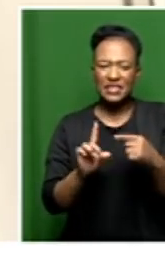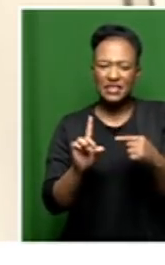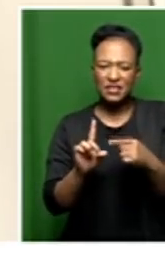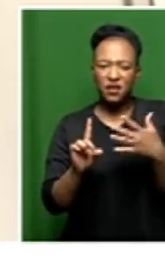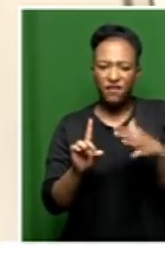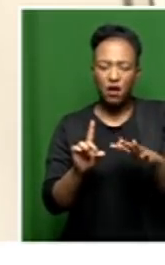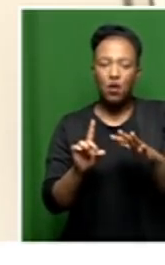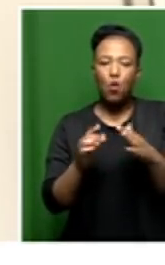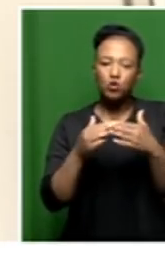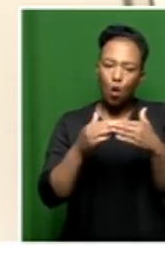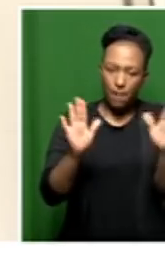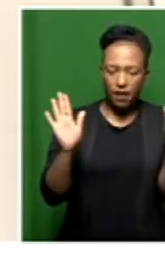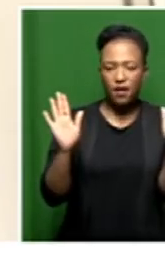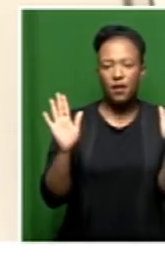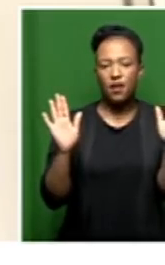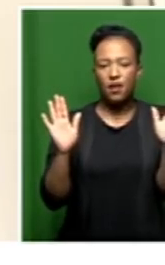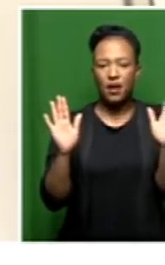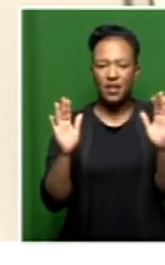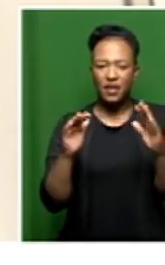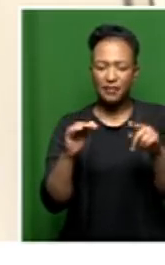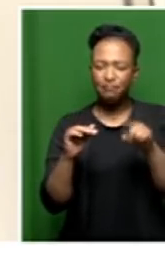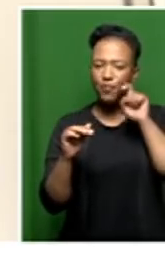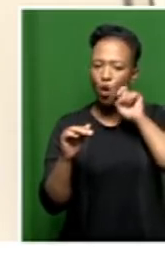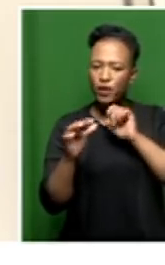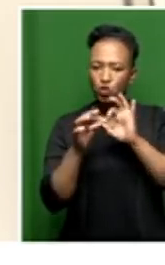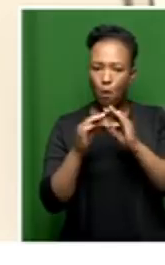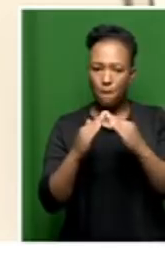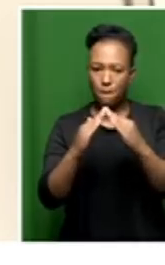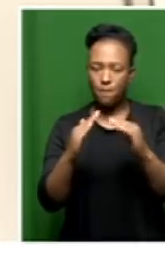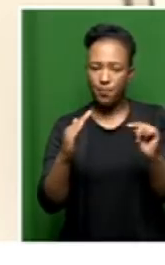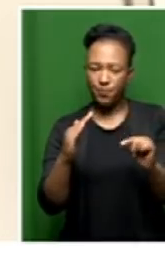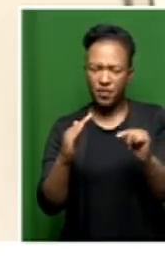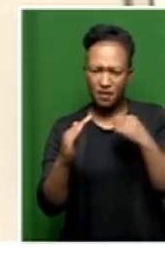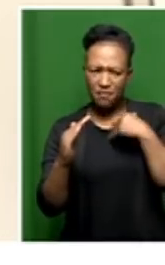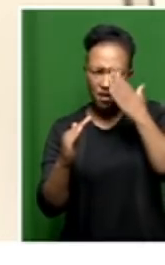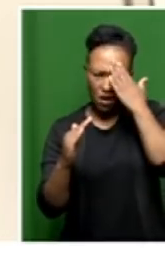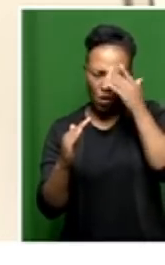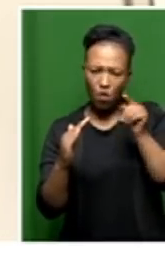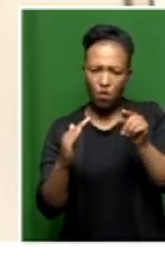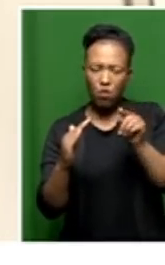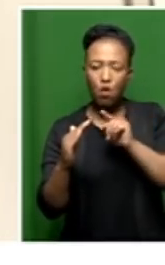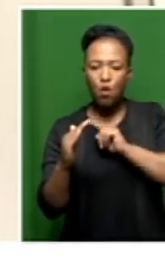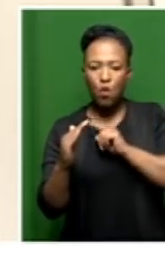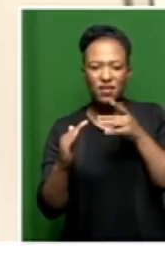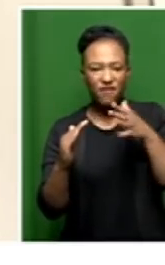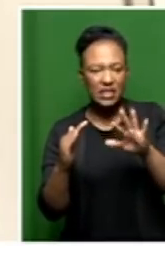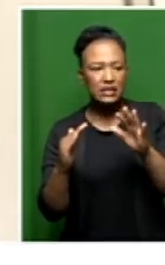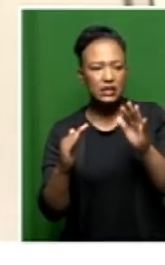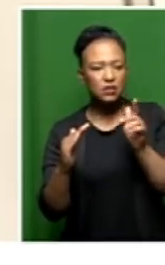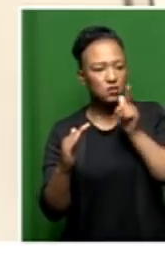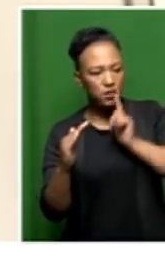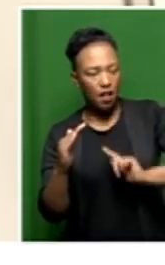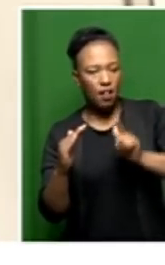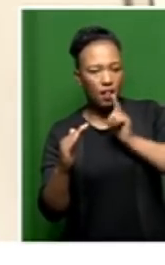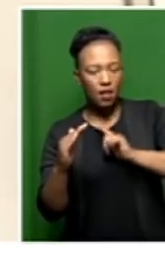facility officially. So that I'm aware of those things. Because they kept on telling to us that